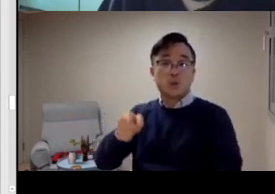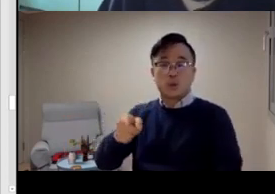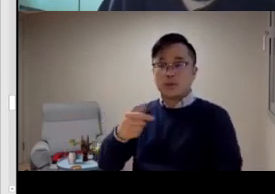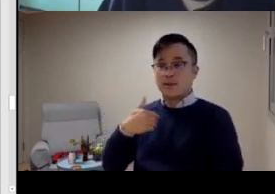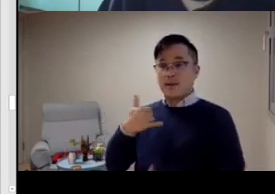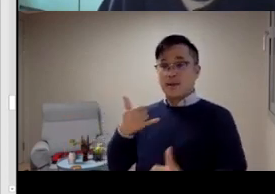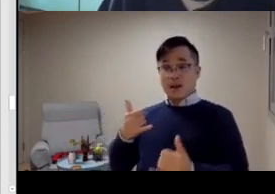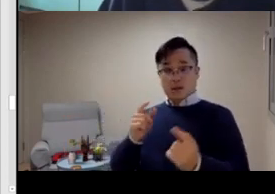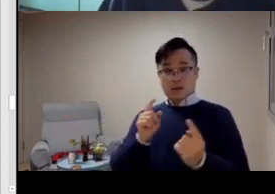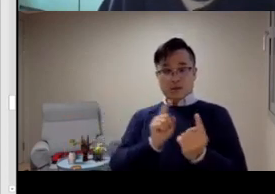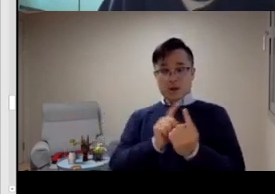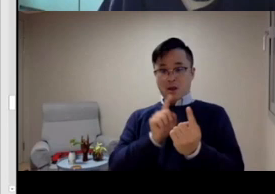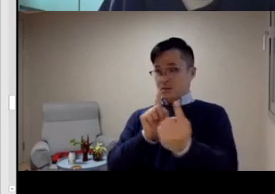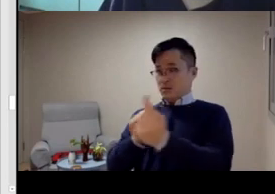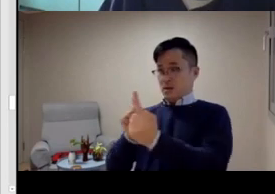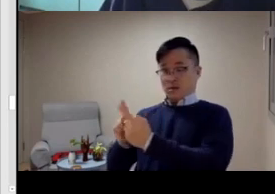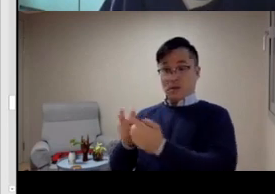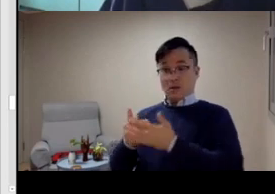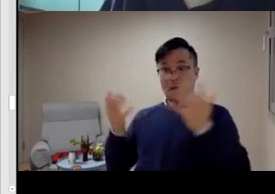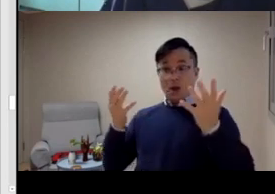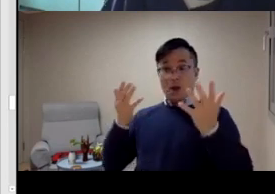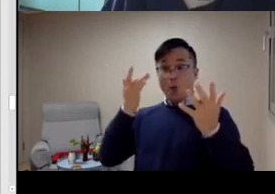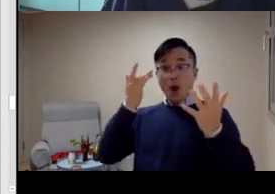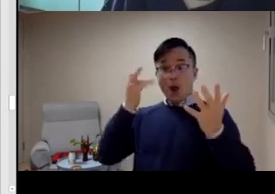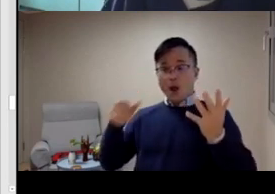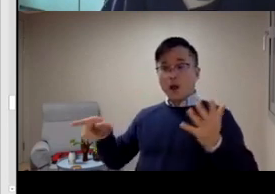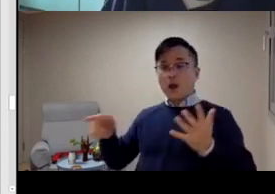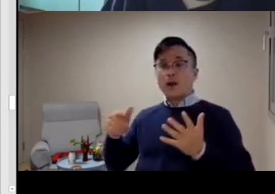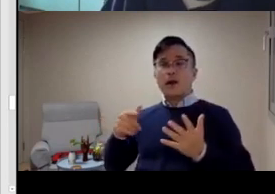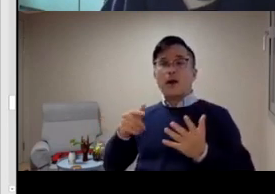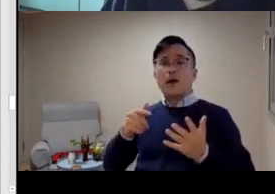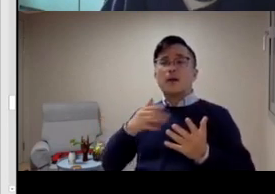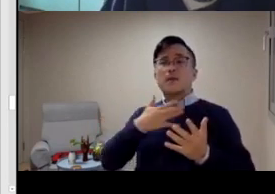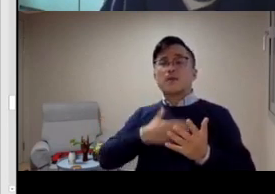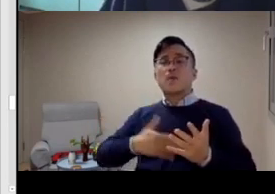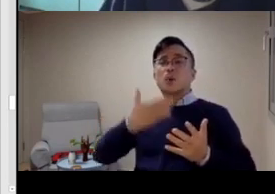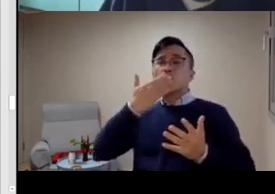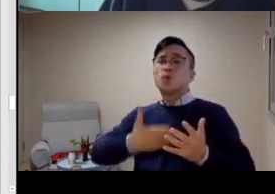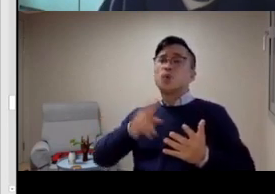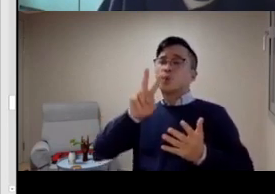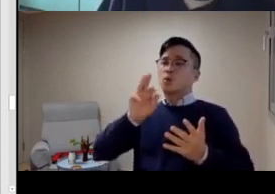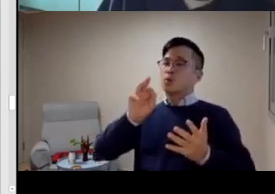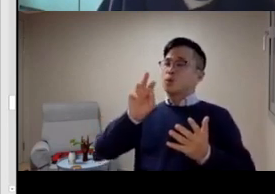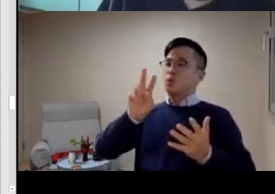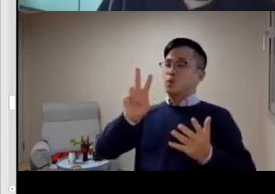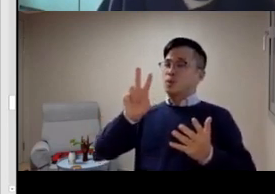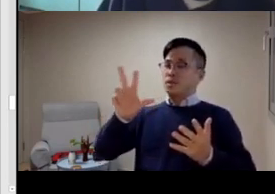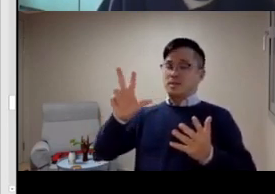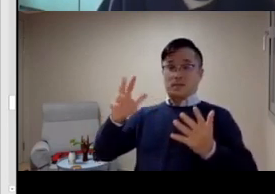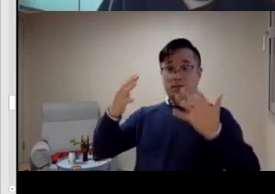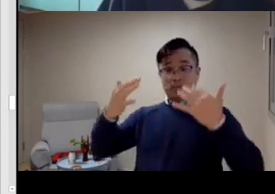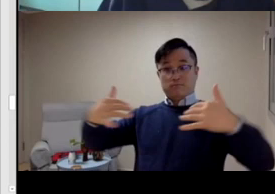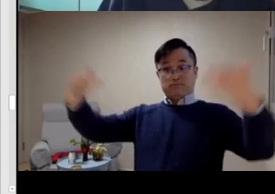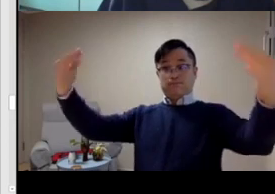And we hope to see a new wave where we will have new encounters and